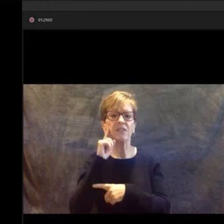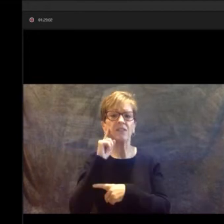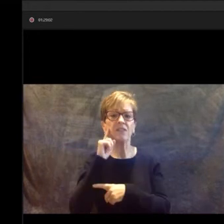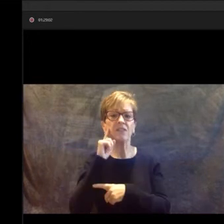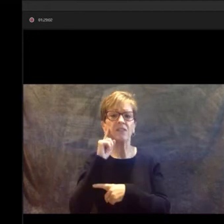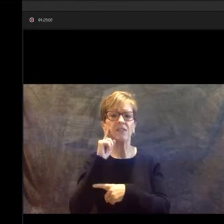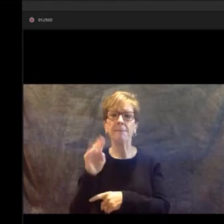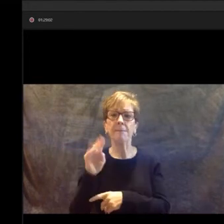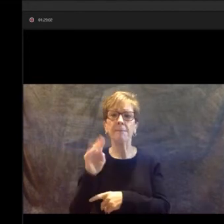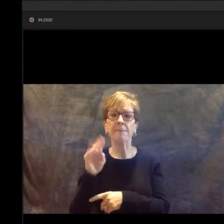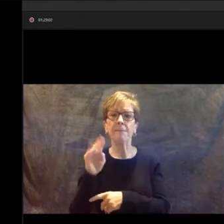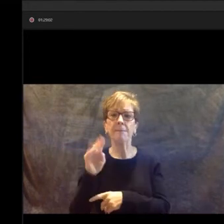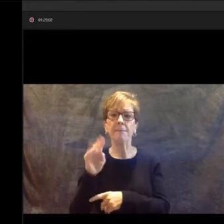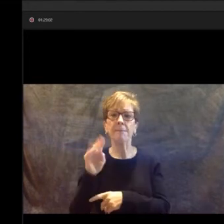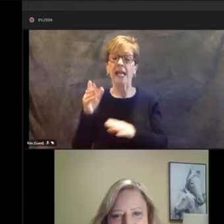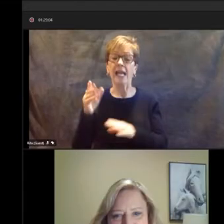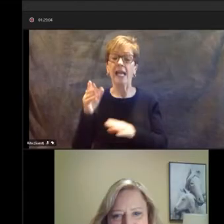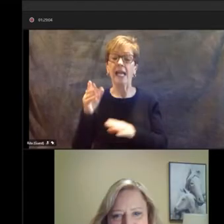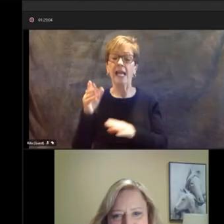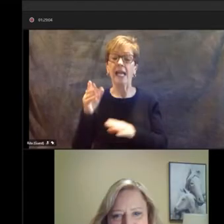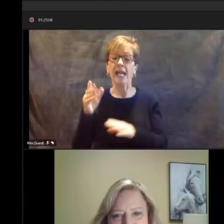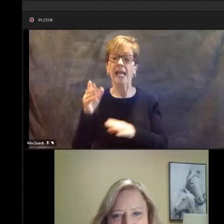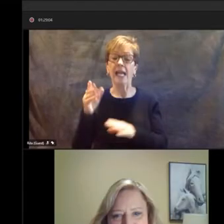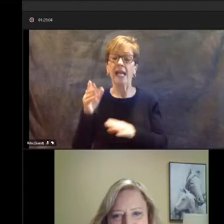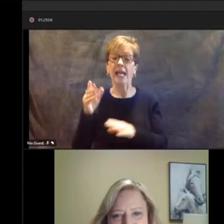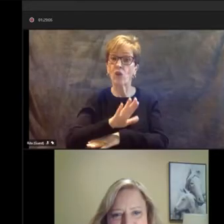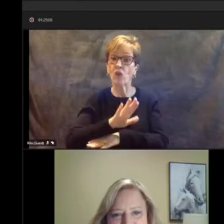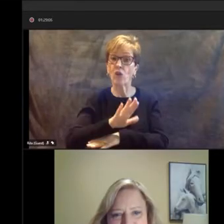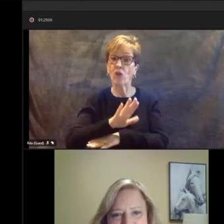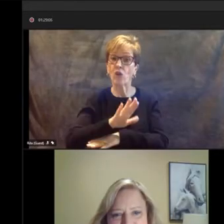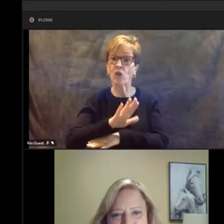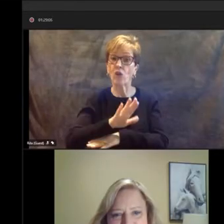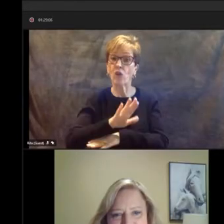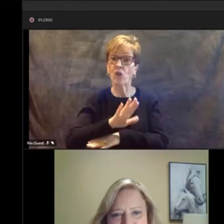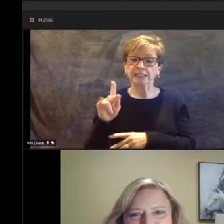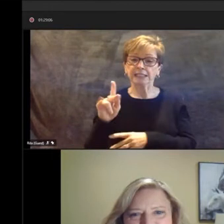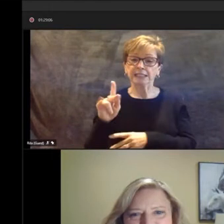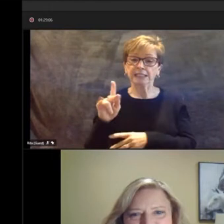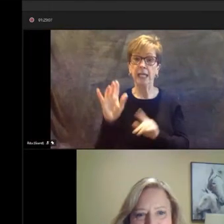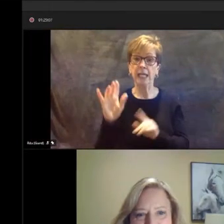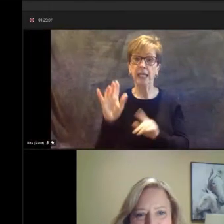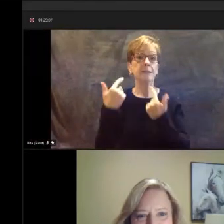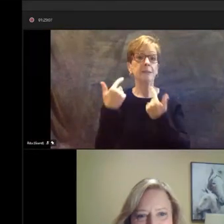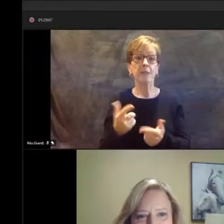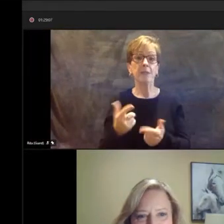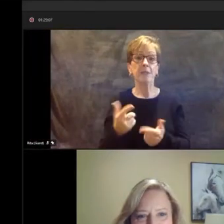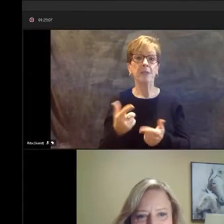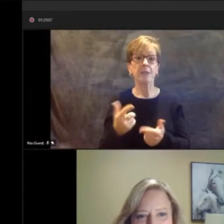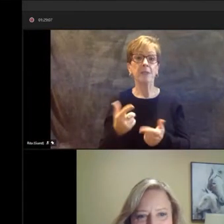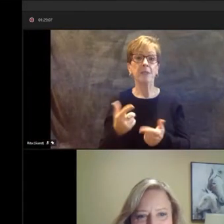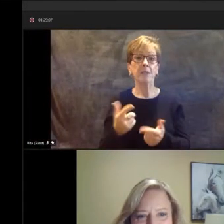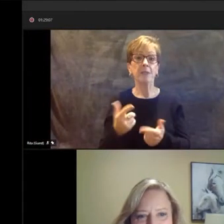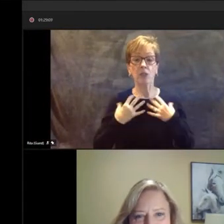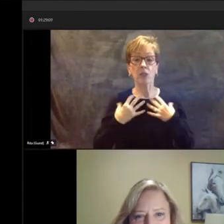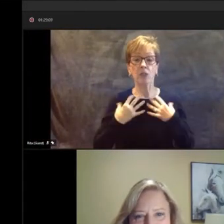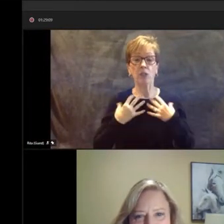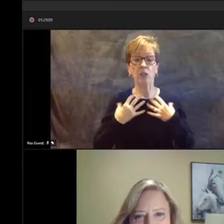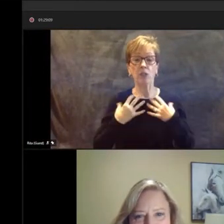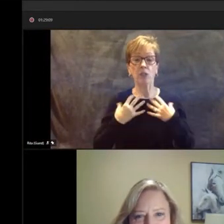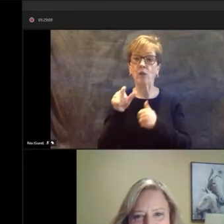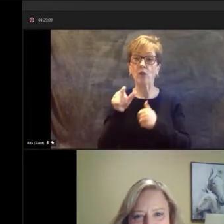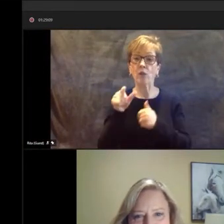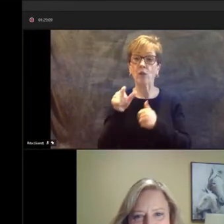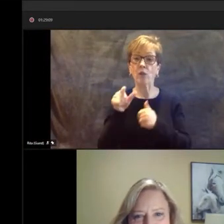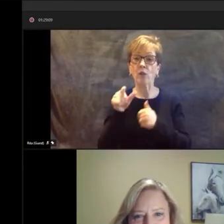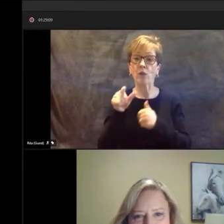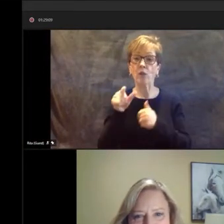after certification in Kentucky. And it's just been such an inspiration to work with you and Holly and everyone in the